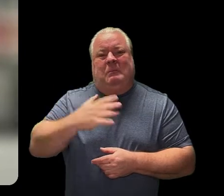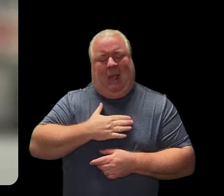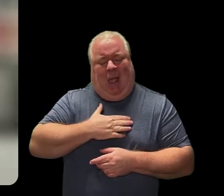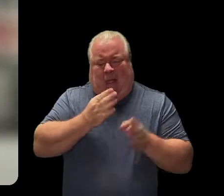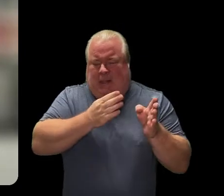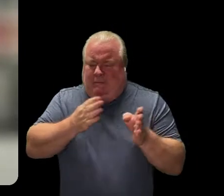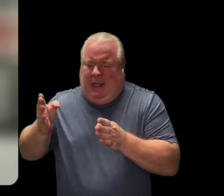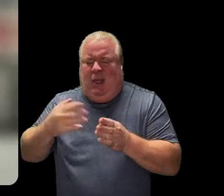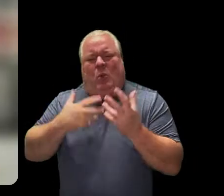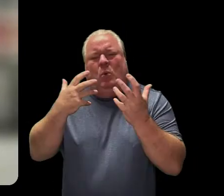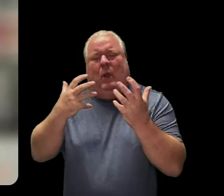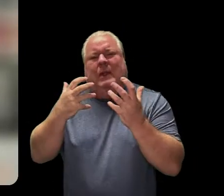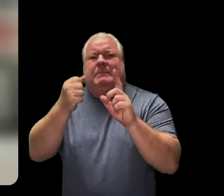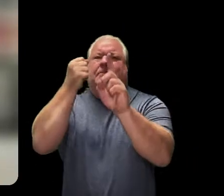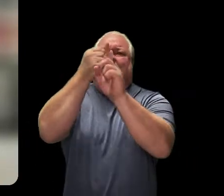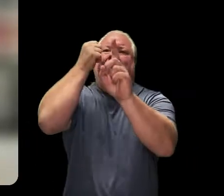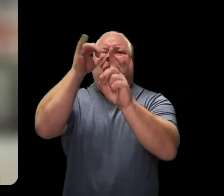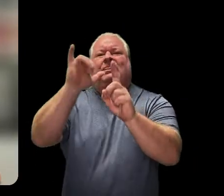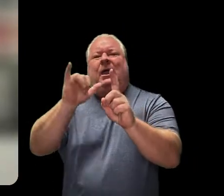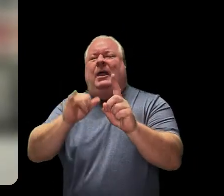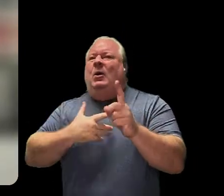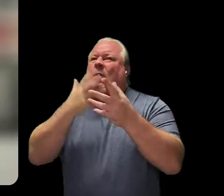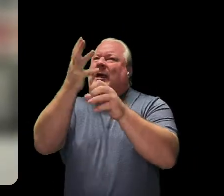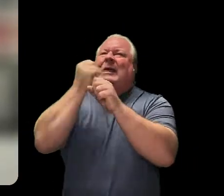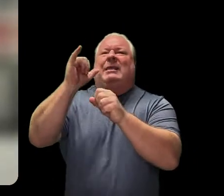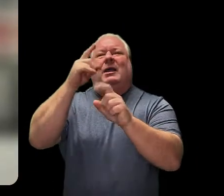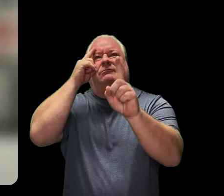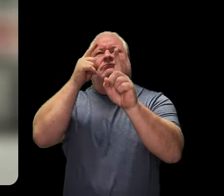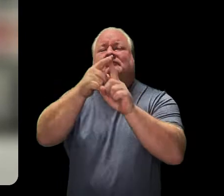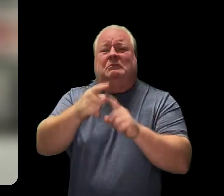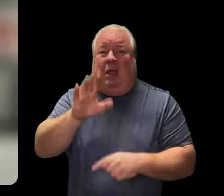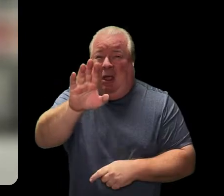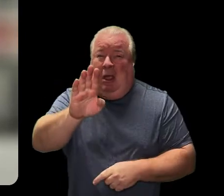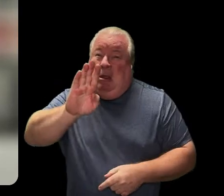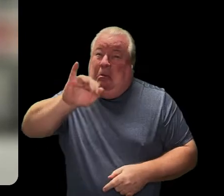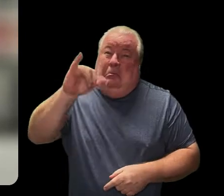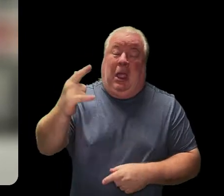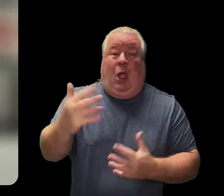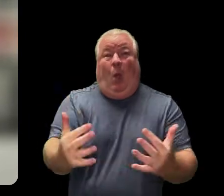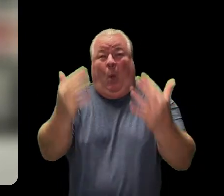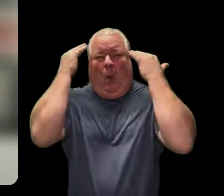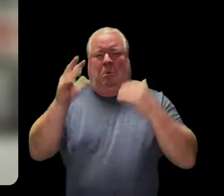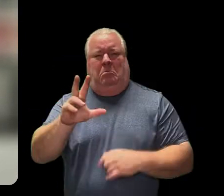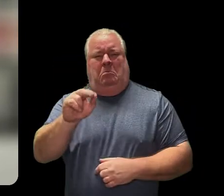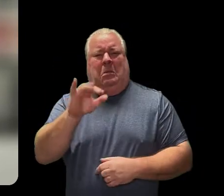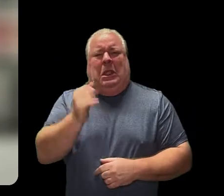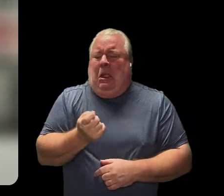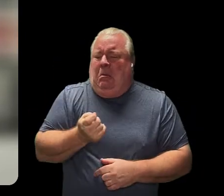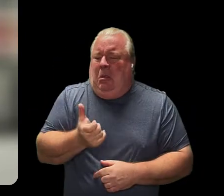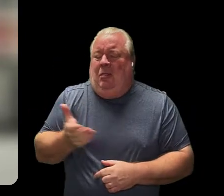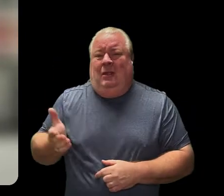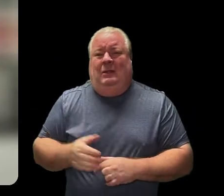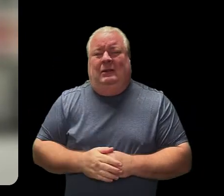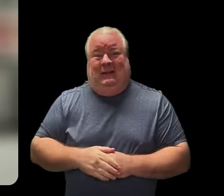the day. Doesn't have to be a great big goal. Could be a small goal. Maybe yesterday some of our younger scholars